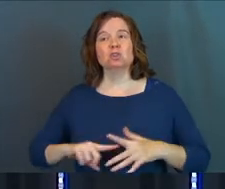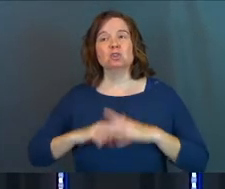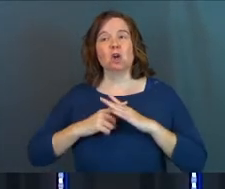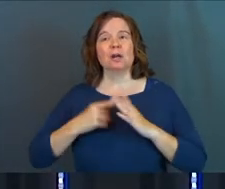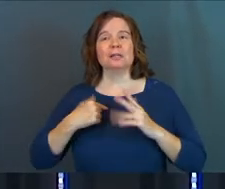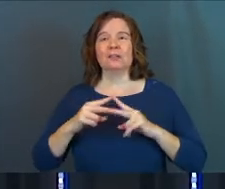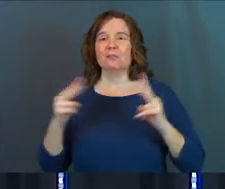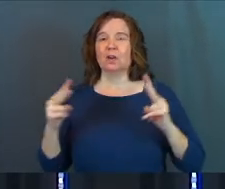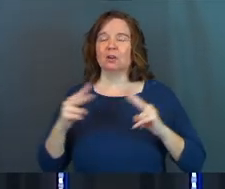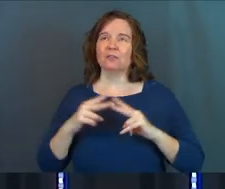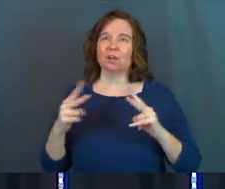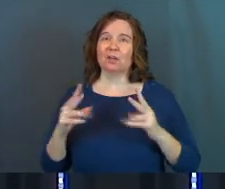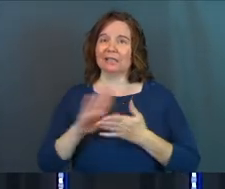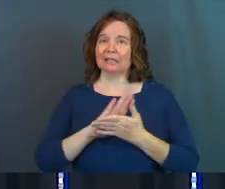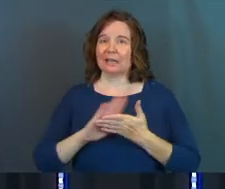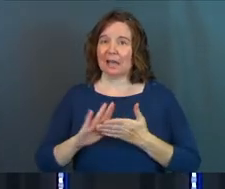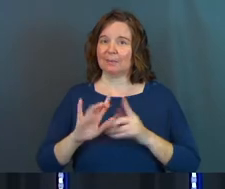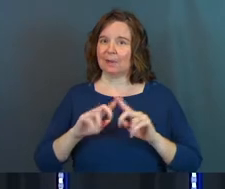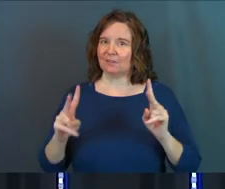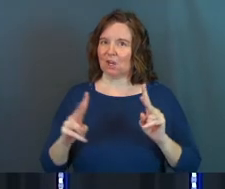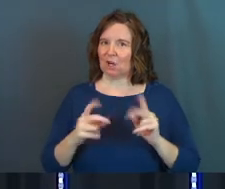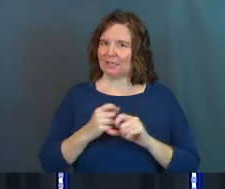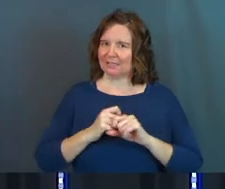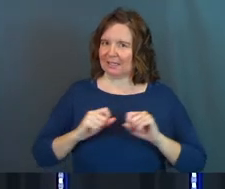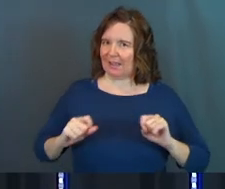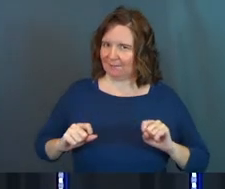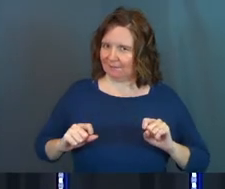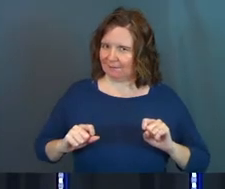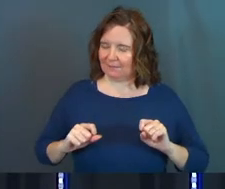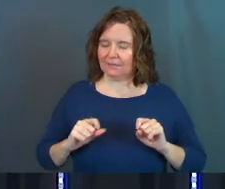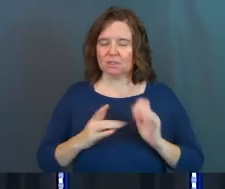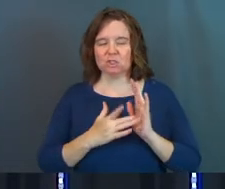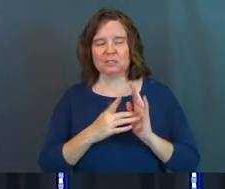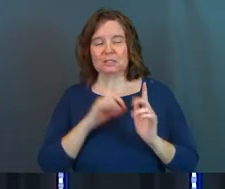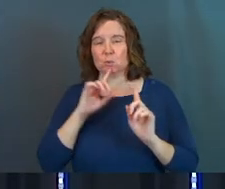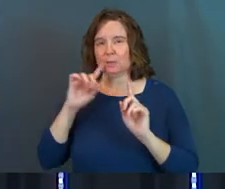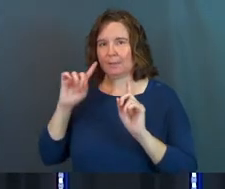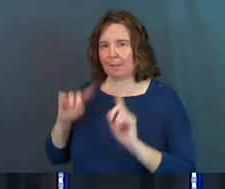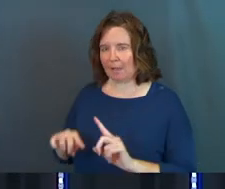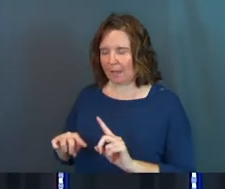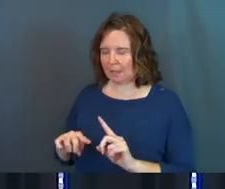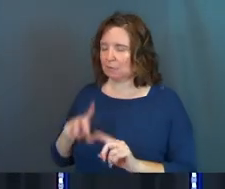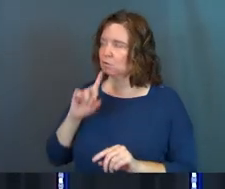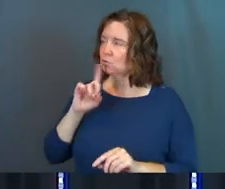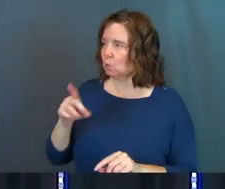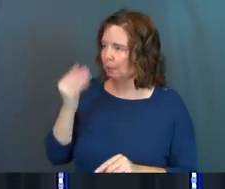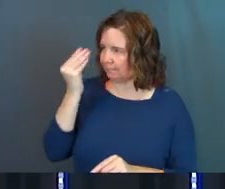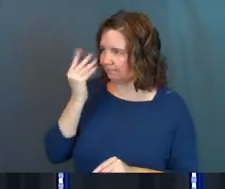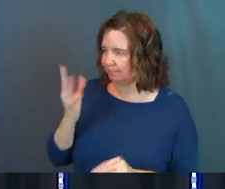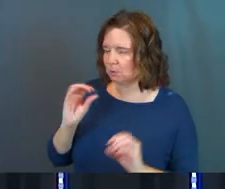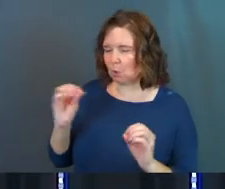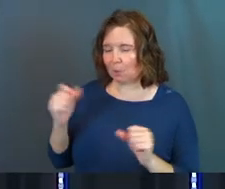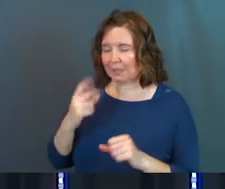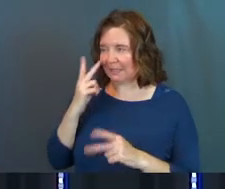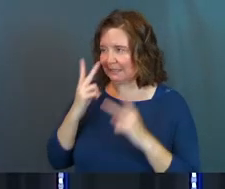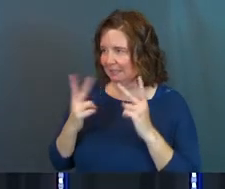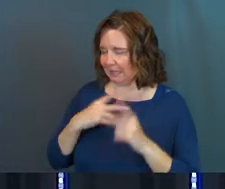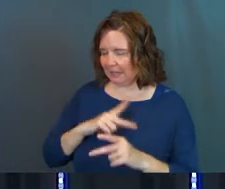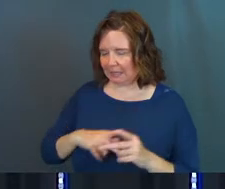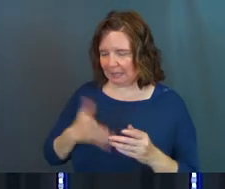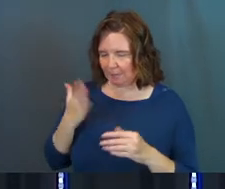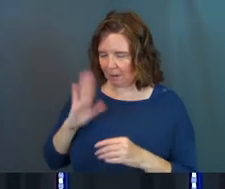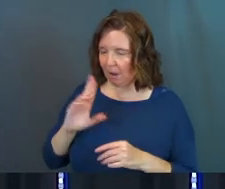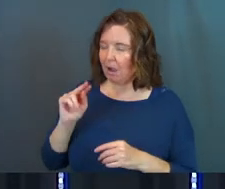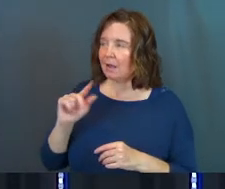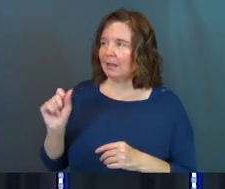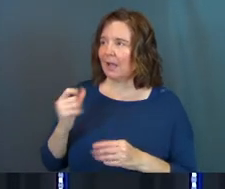starting this very, very nicely, but very, very safely. Jesus replies, verse three, very truly, I tell you, no one can see the kingdom